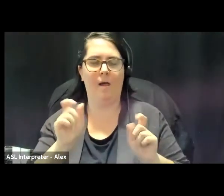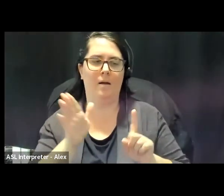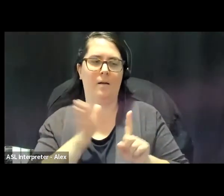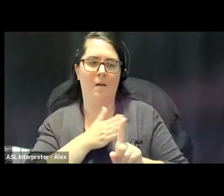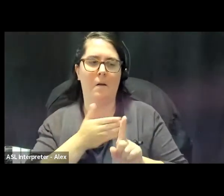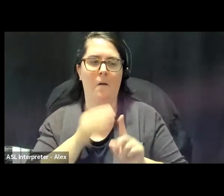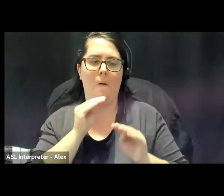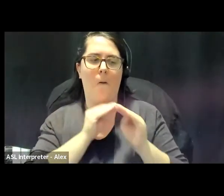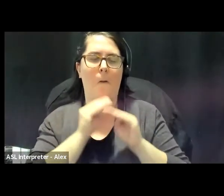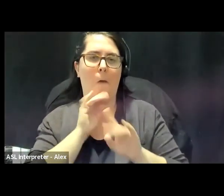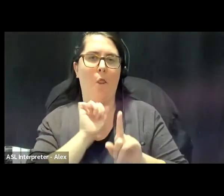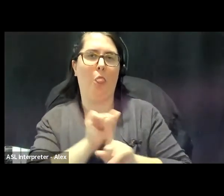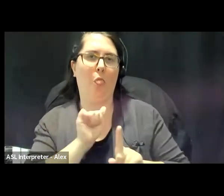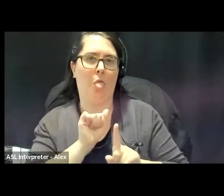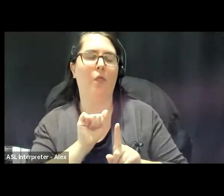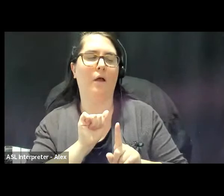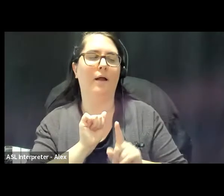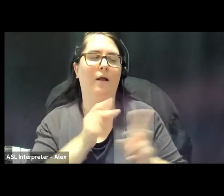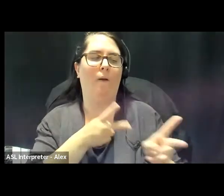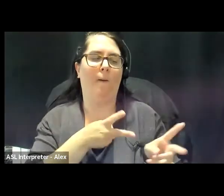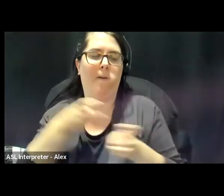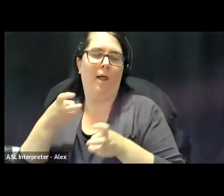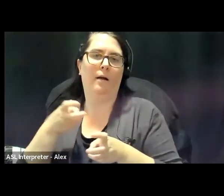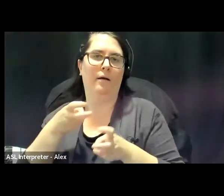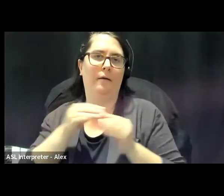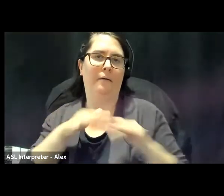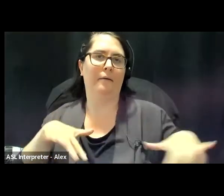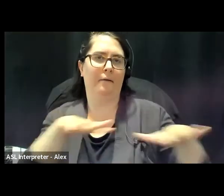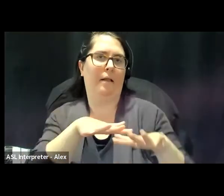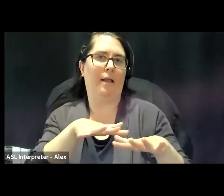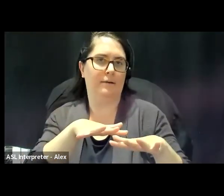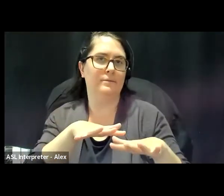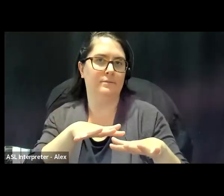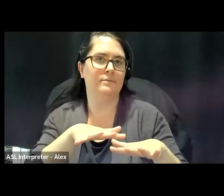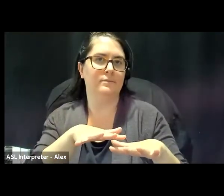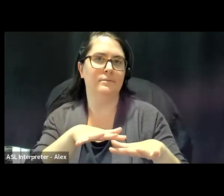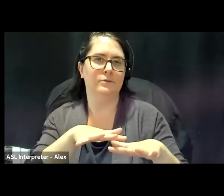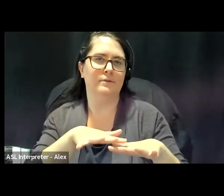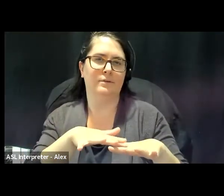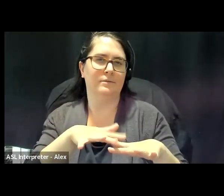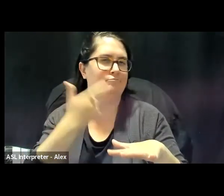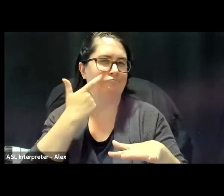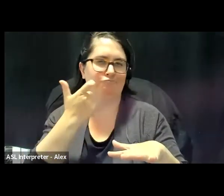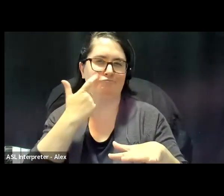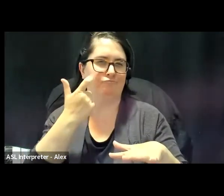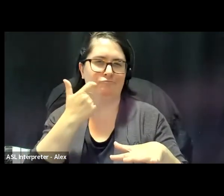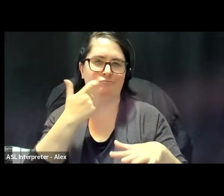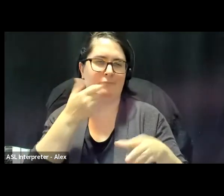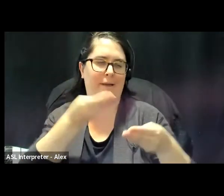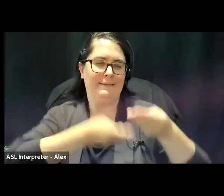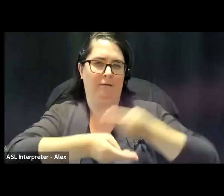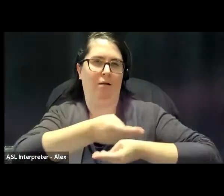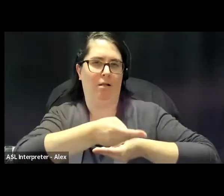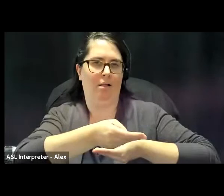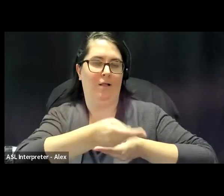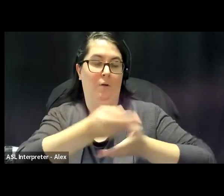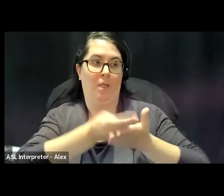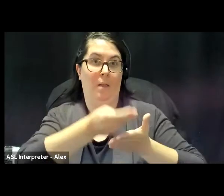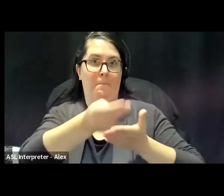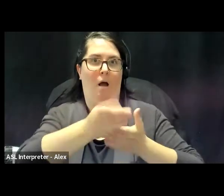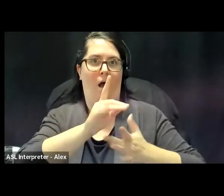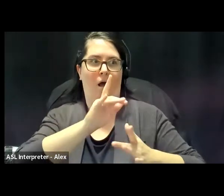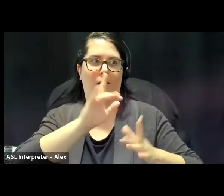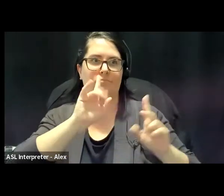lies that went into that, that shady deal, where they were able to purchase the whole of Toronto for